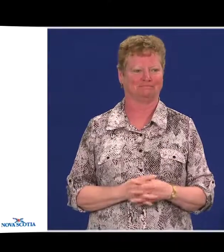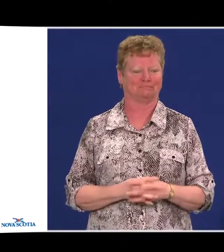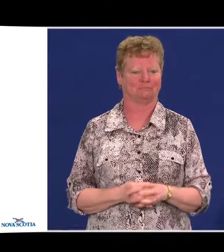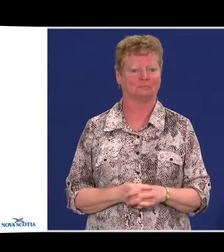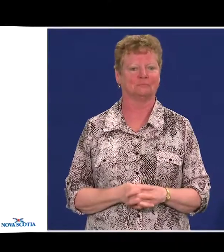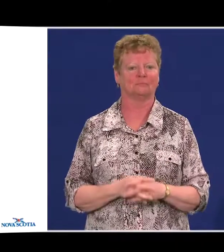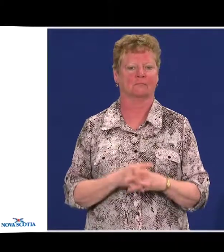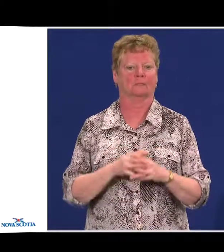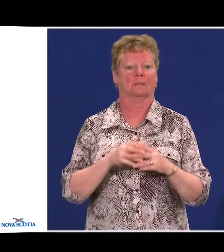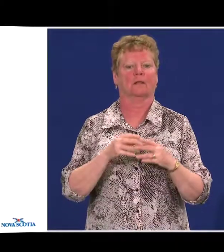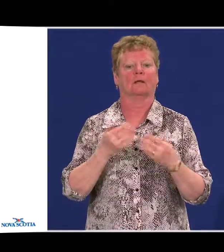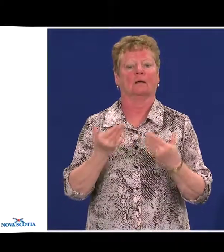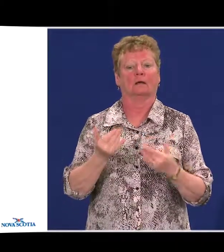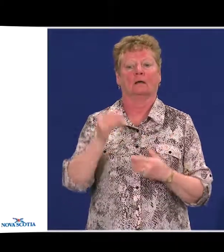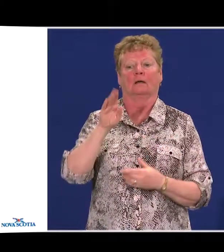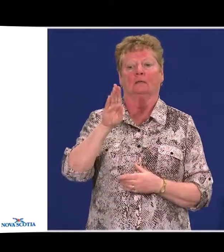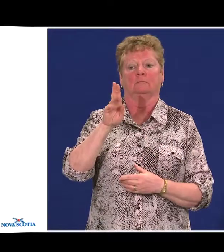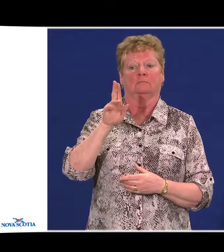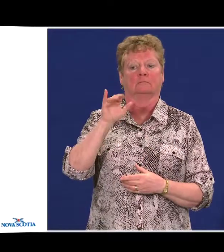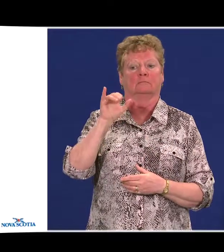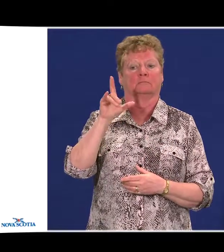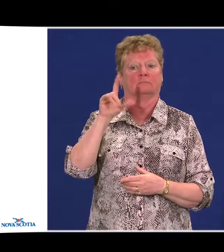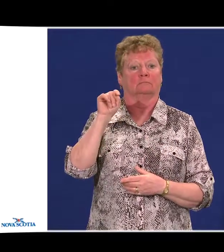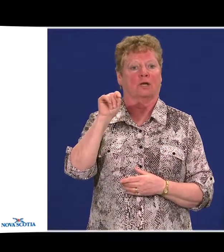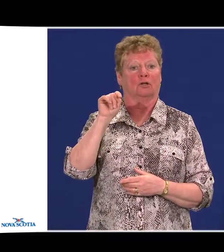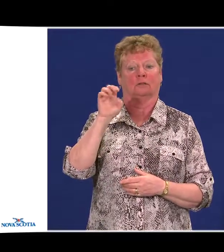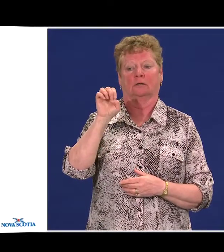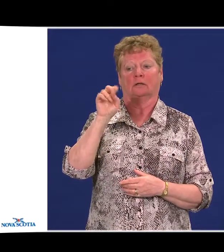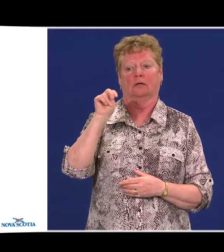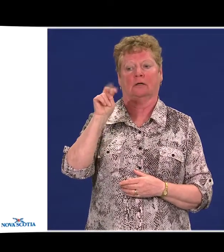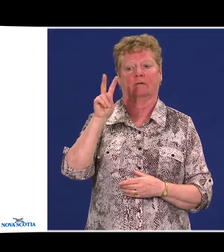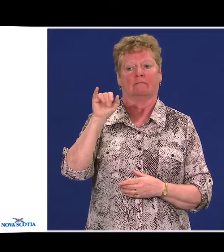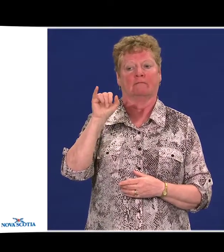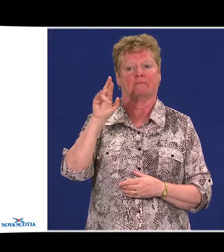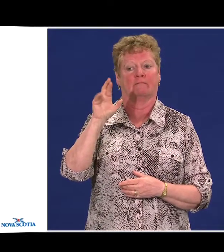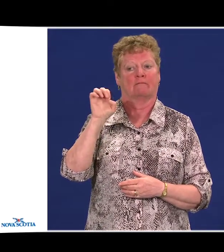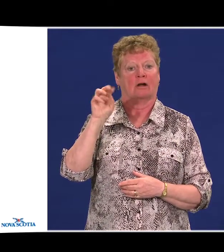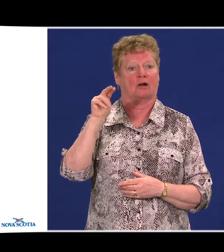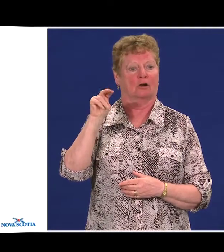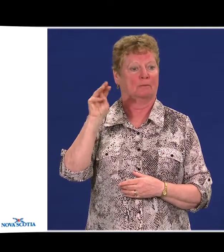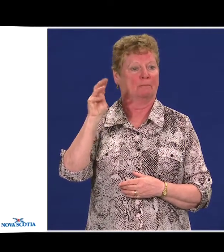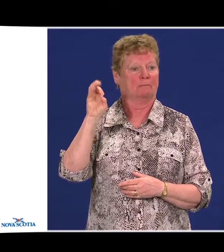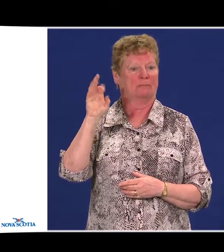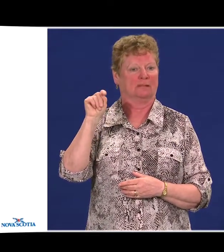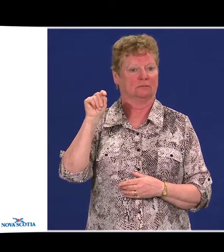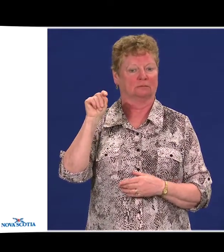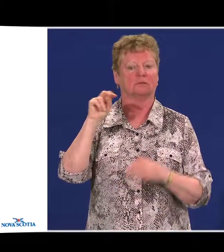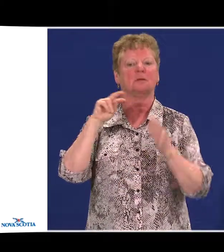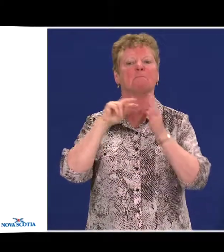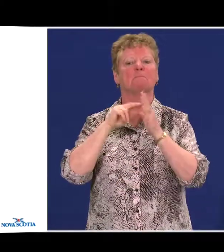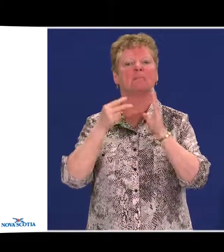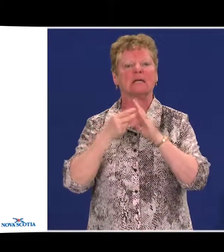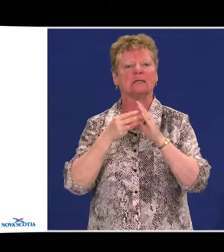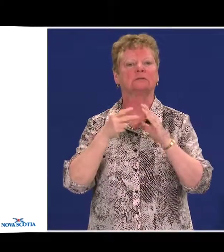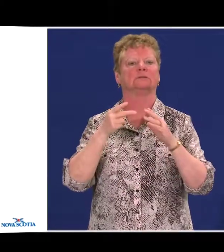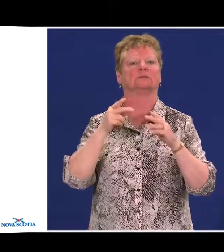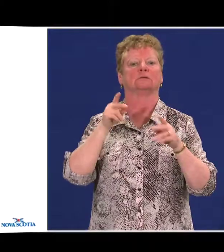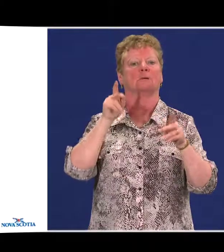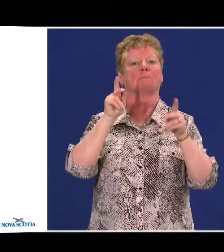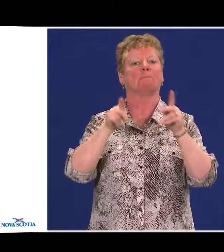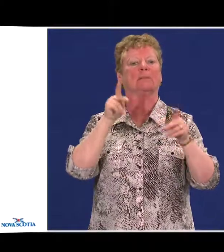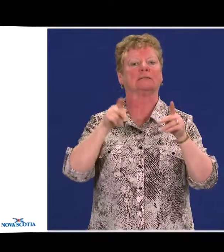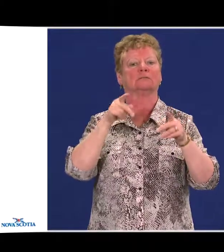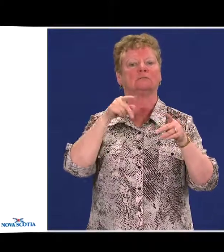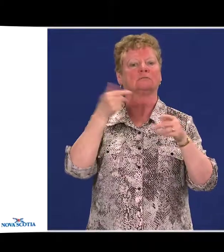The built environment. The you'll recall that the built environment means public buildings, spaces around public